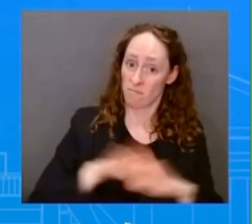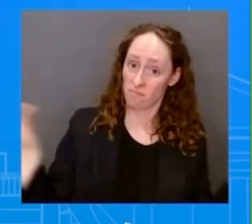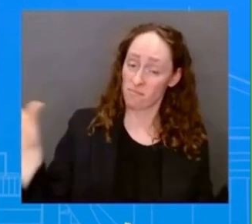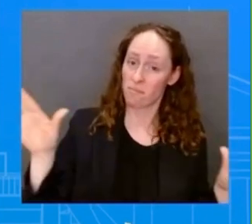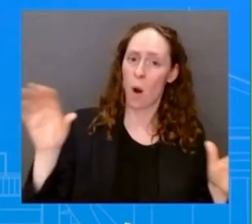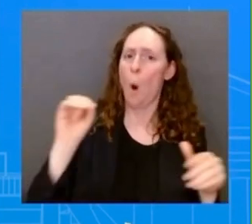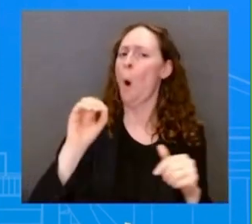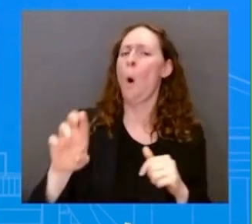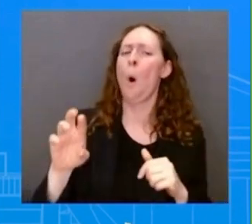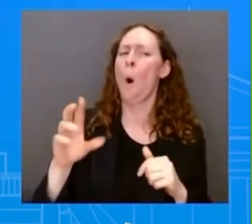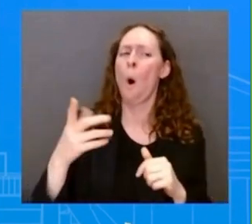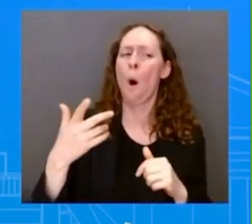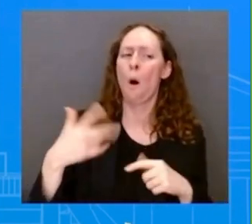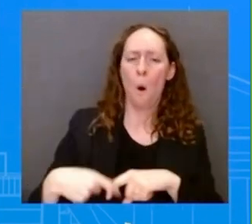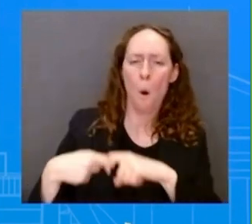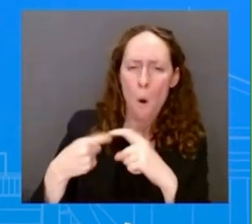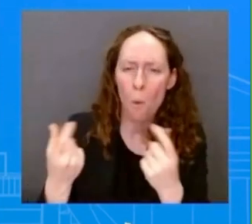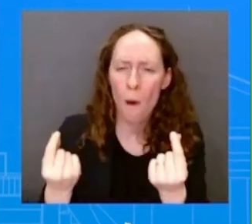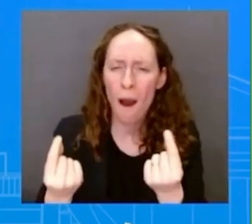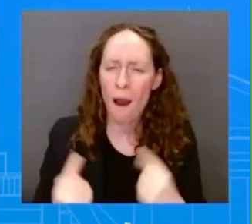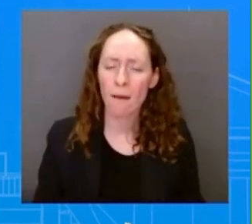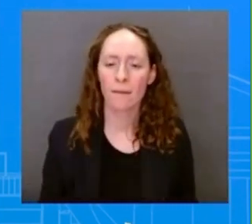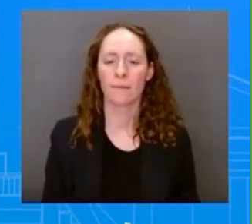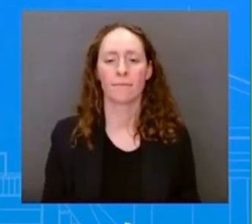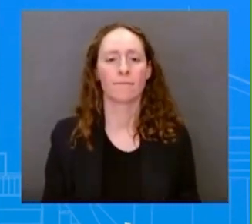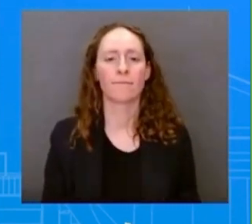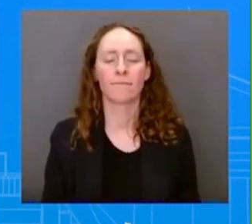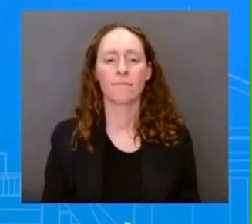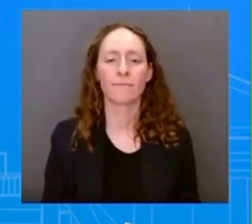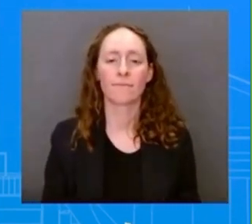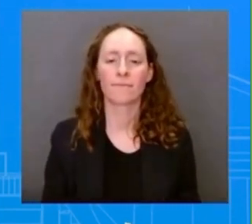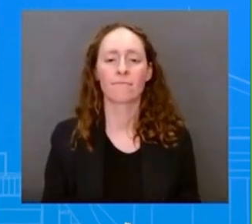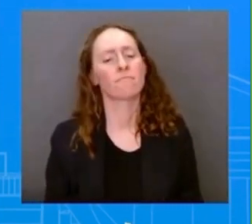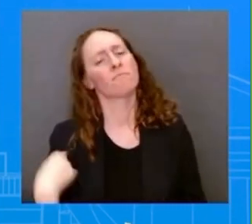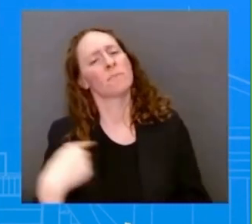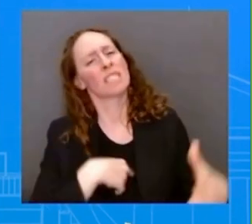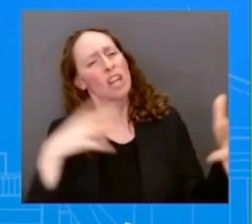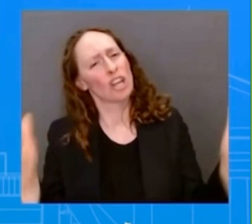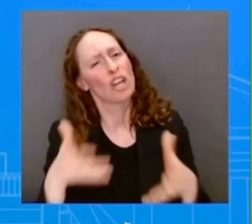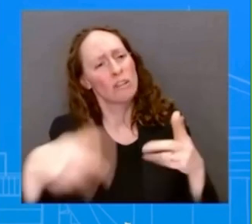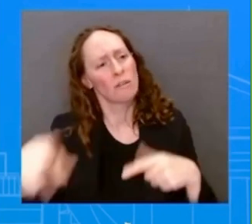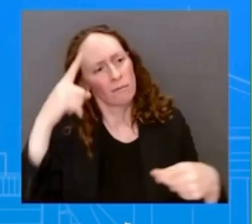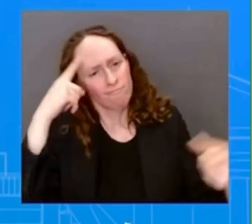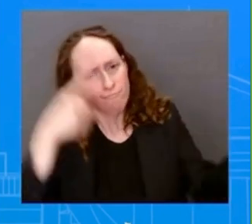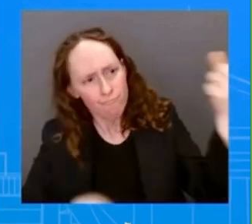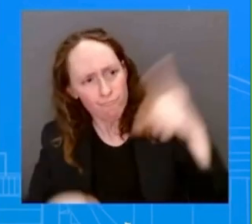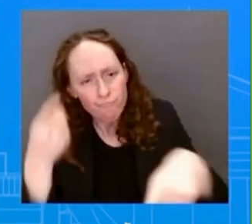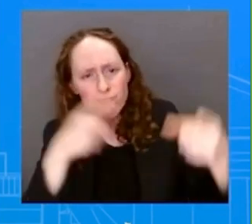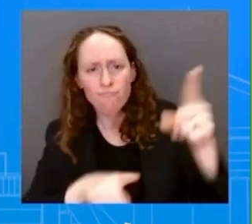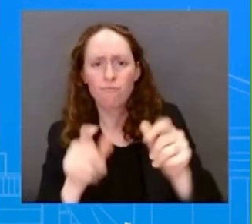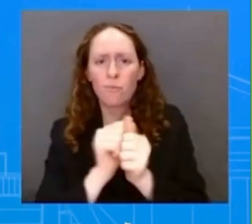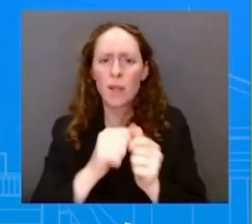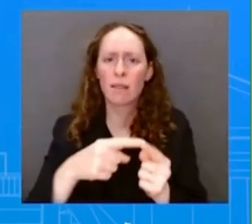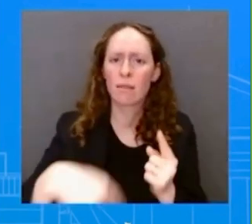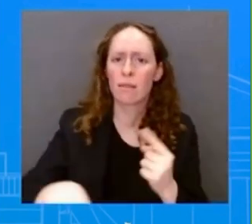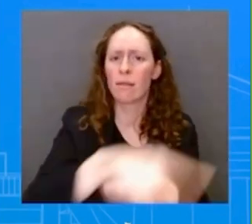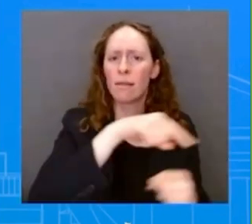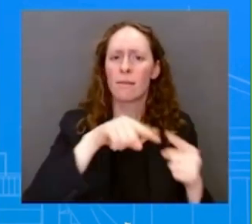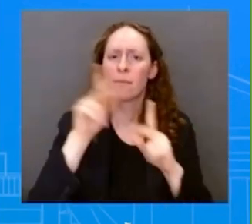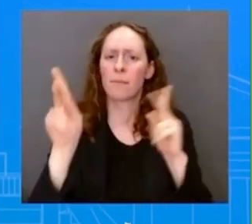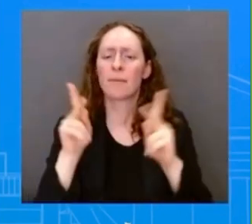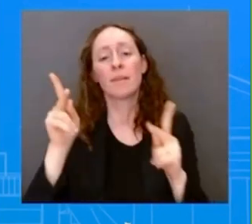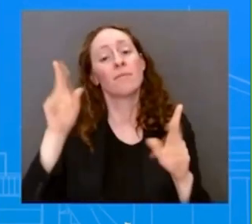comments yesterday about walking away from it are perfectly consistent with, with finding a compromise that,